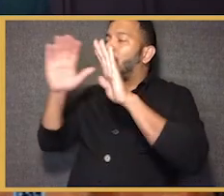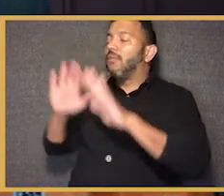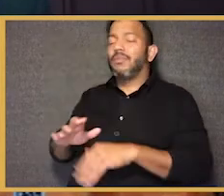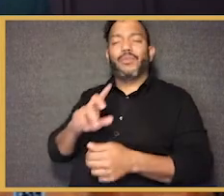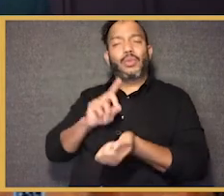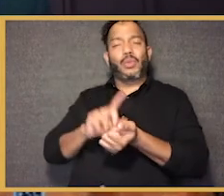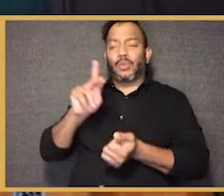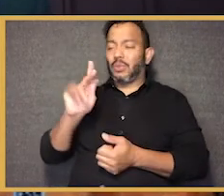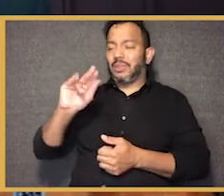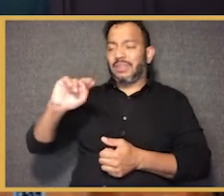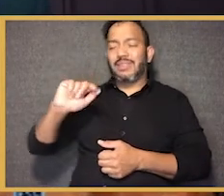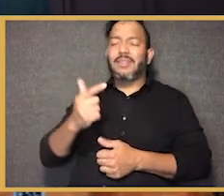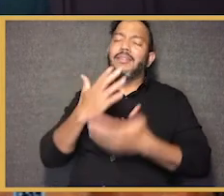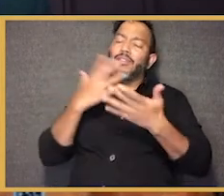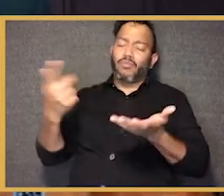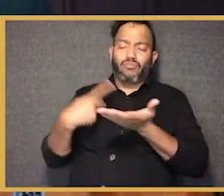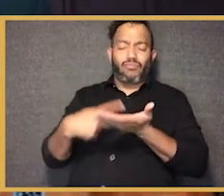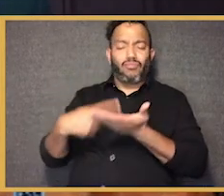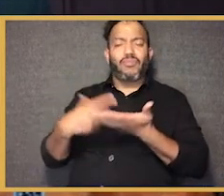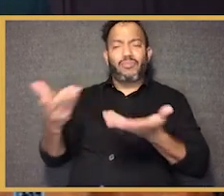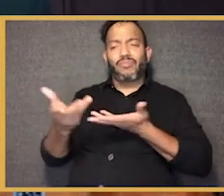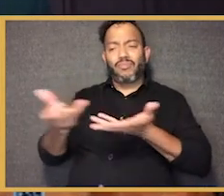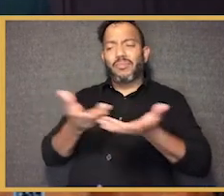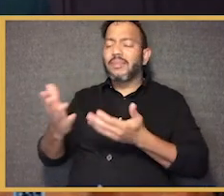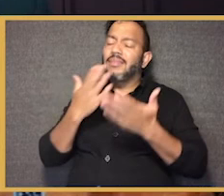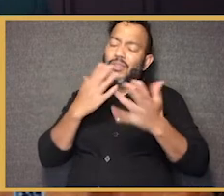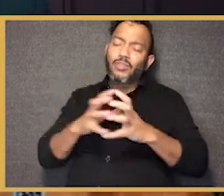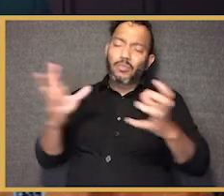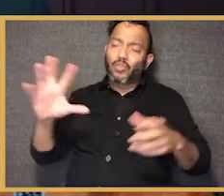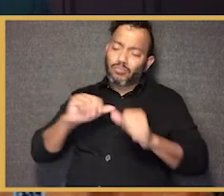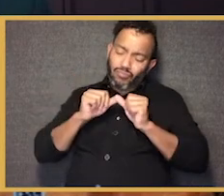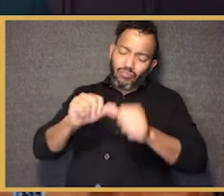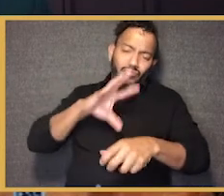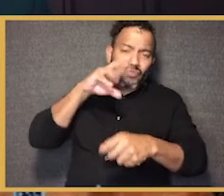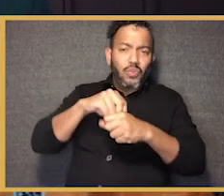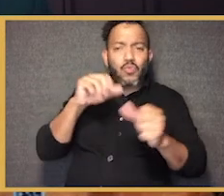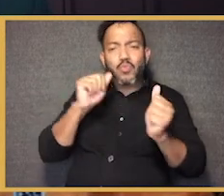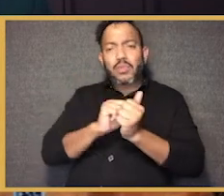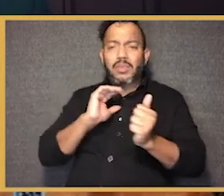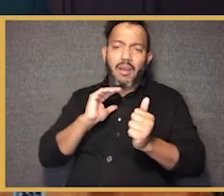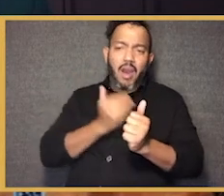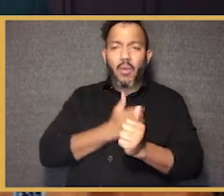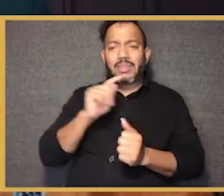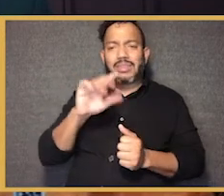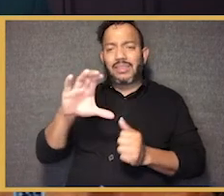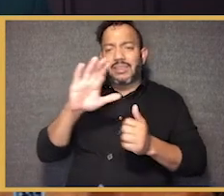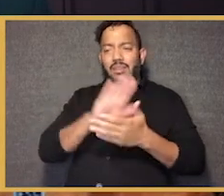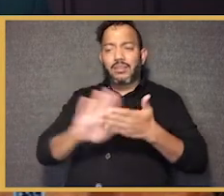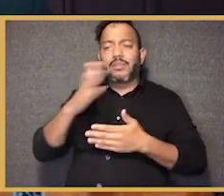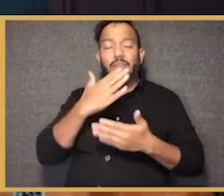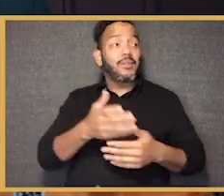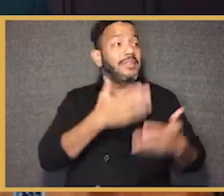Wonderful. Well, Dr. King, thank you so much for this discussion and for your continued involvement with Kendrick